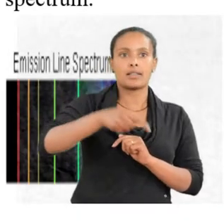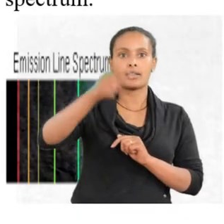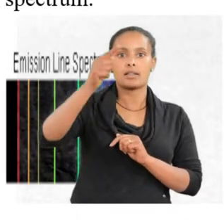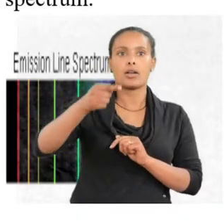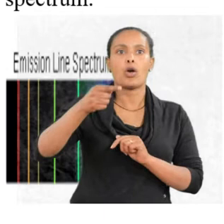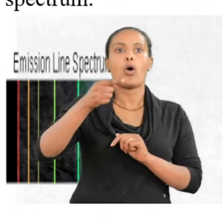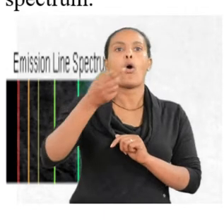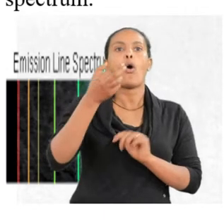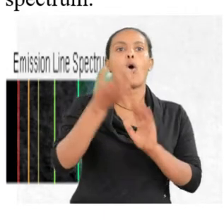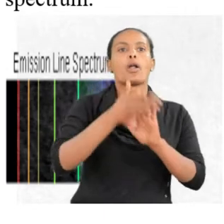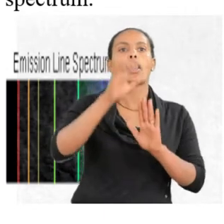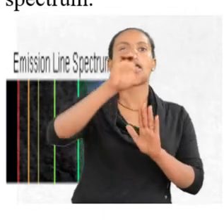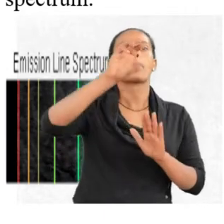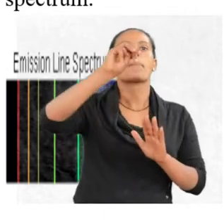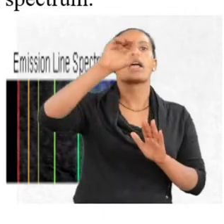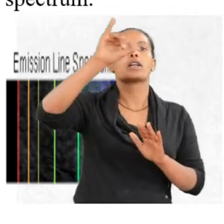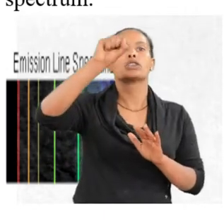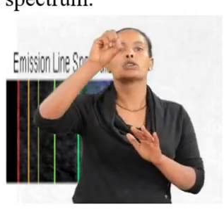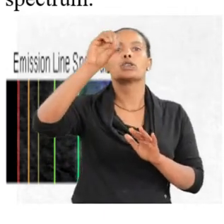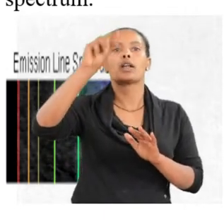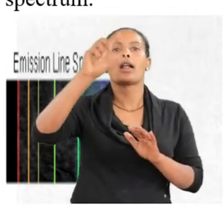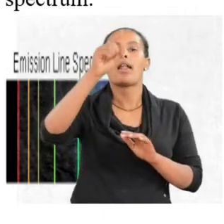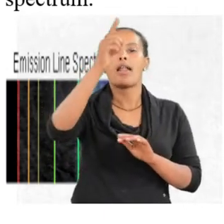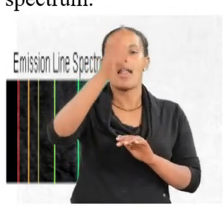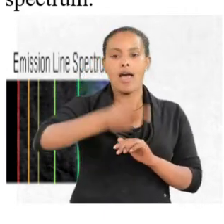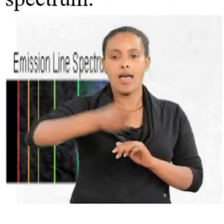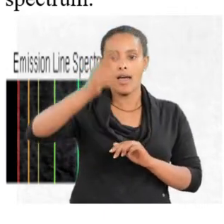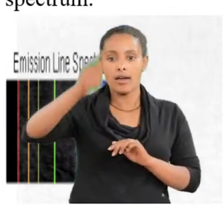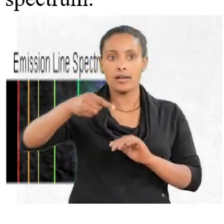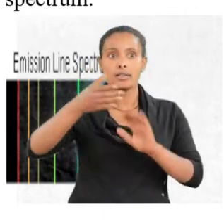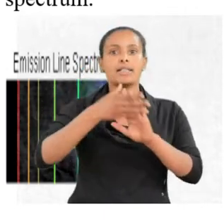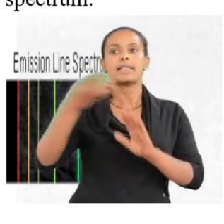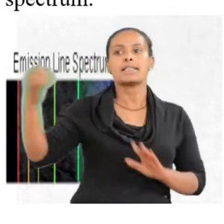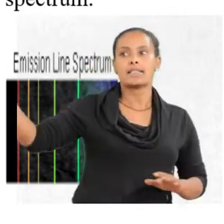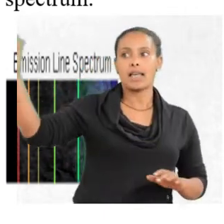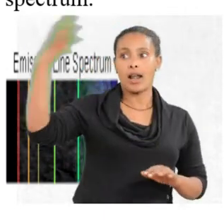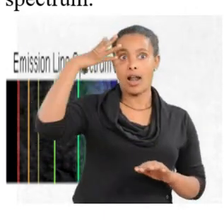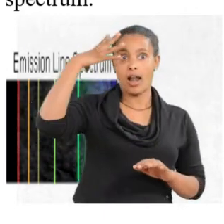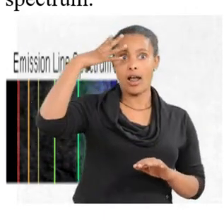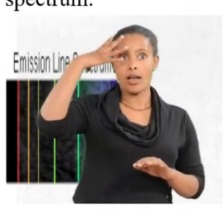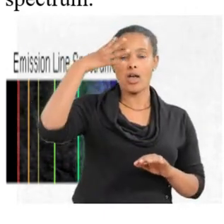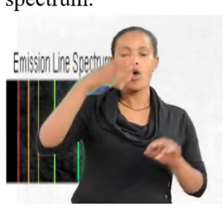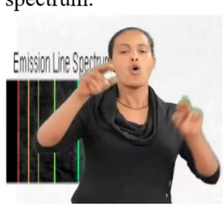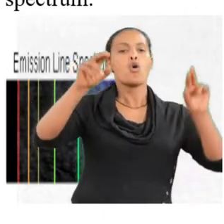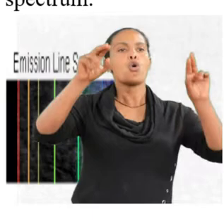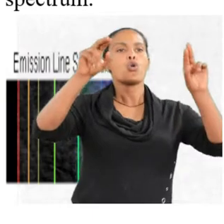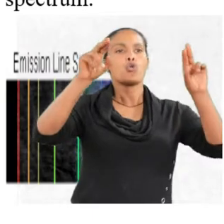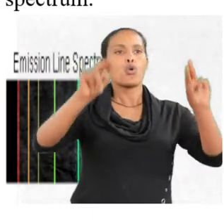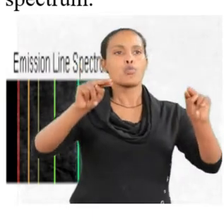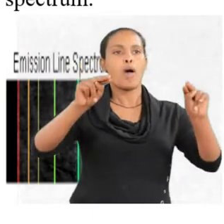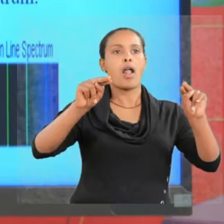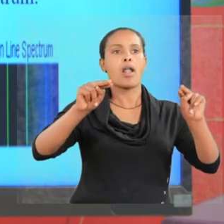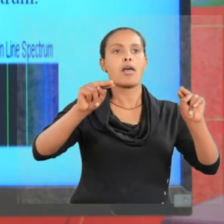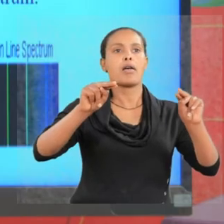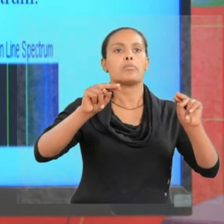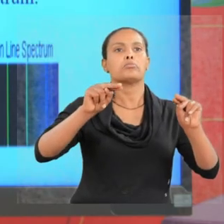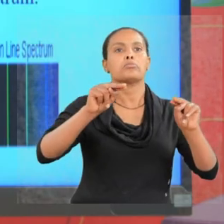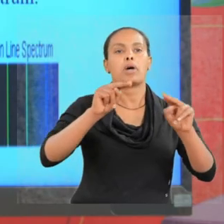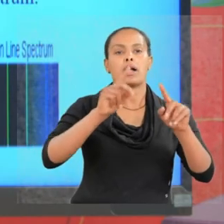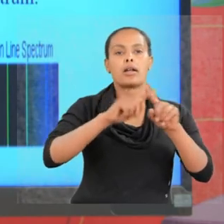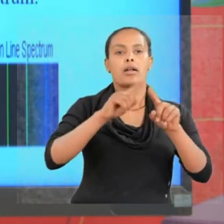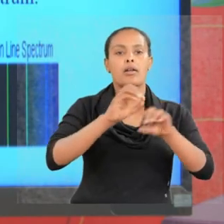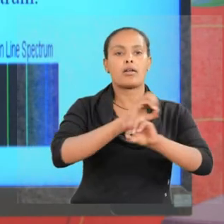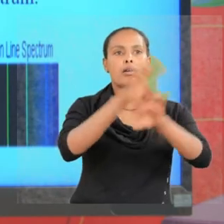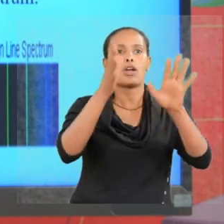or emission line spectrum. Sunlight, a normal filament light bulb, and